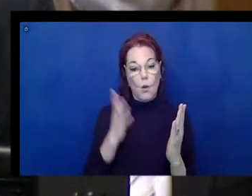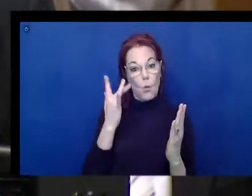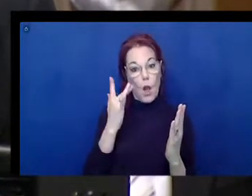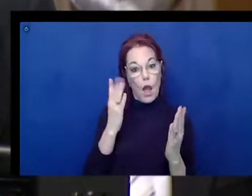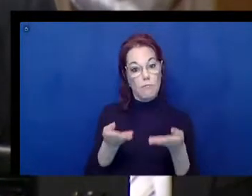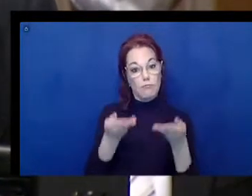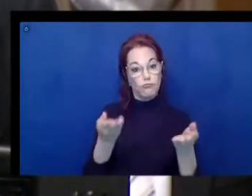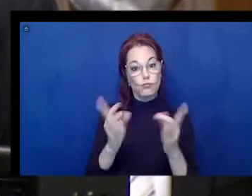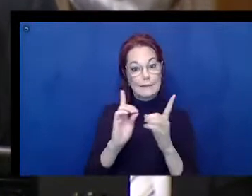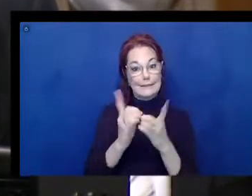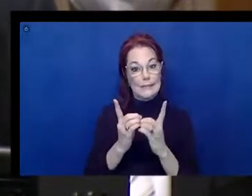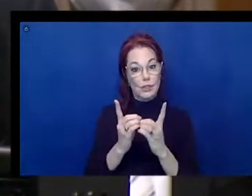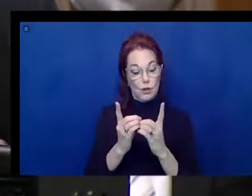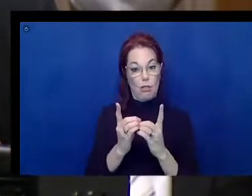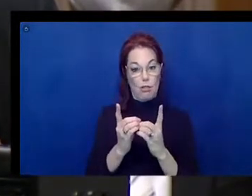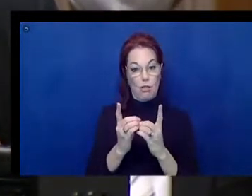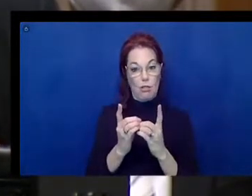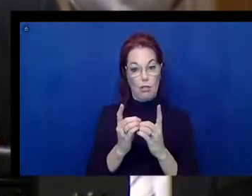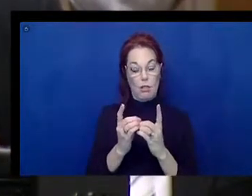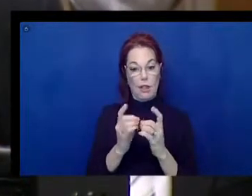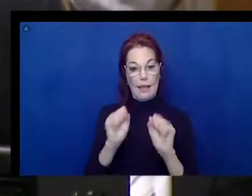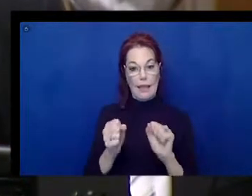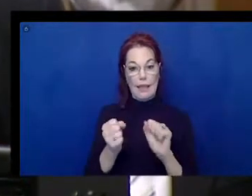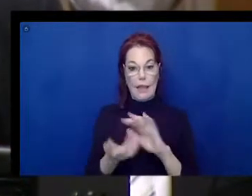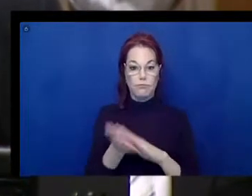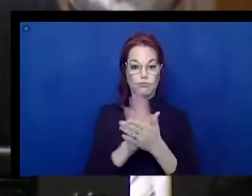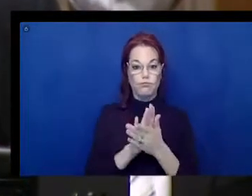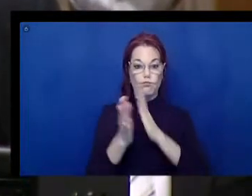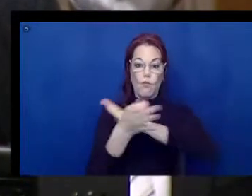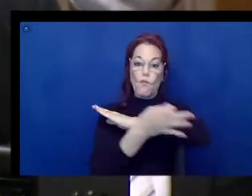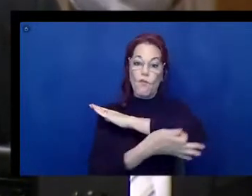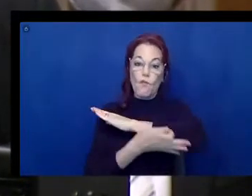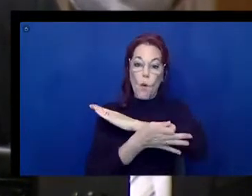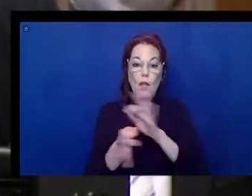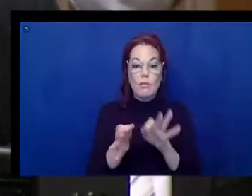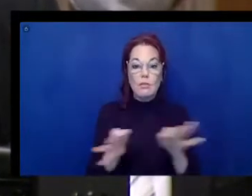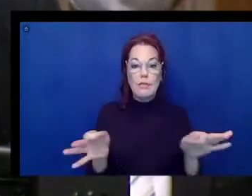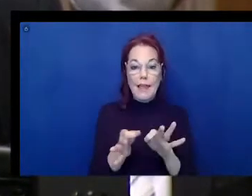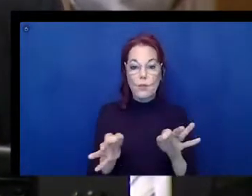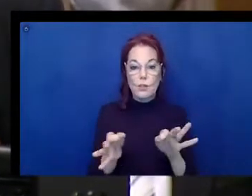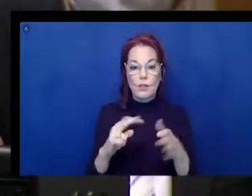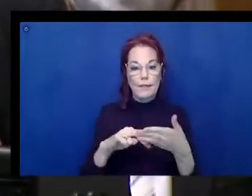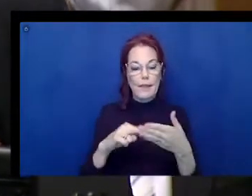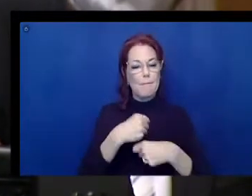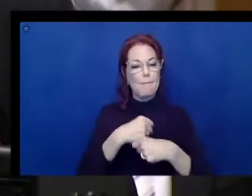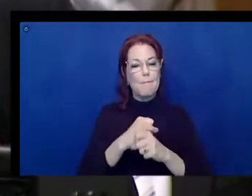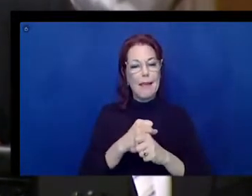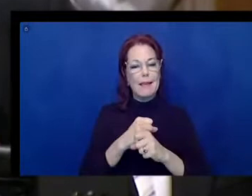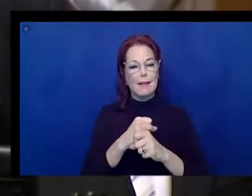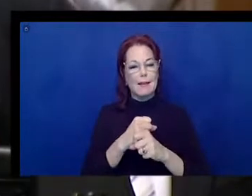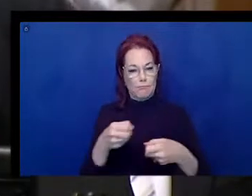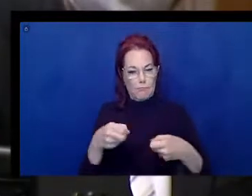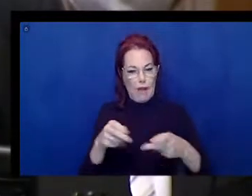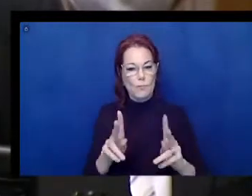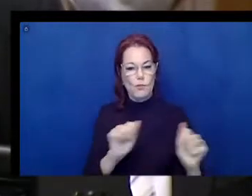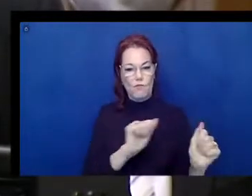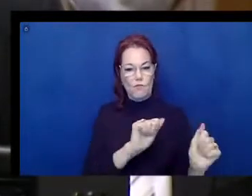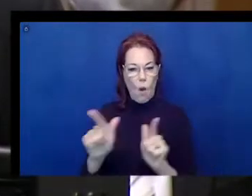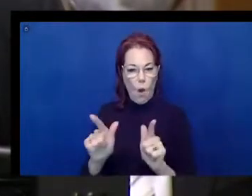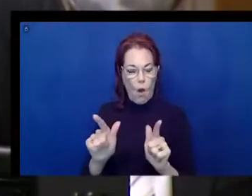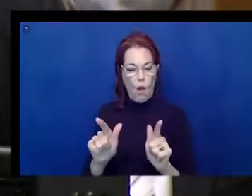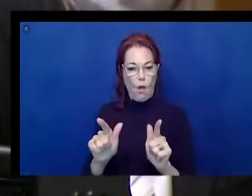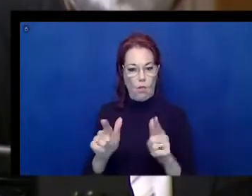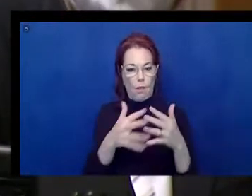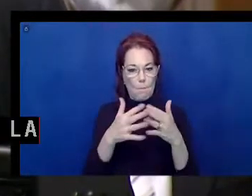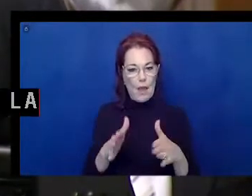it can convert to foreign languages. Again, creating opportunities for every American citizen to access the programs and services that we should be